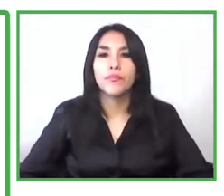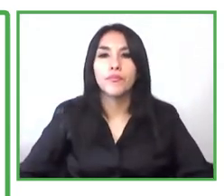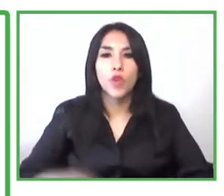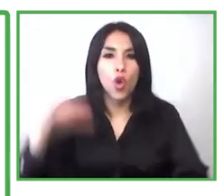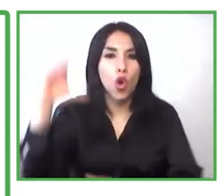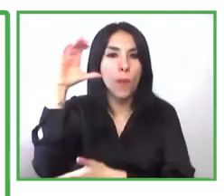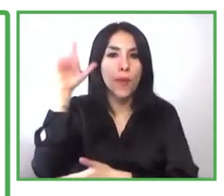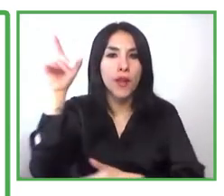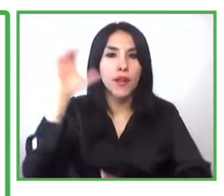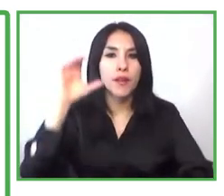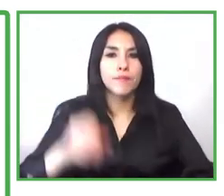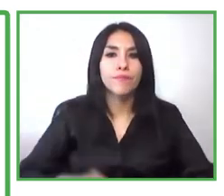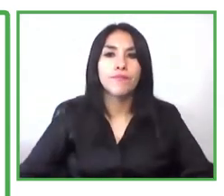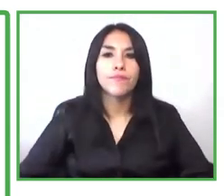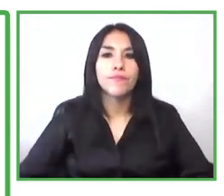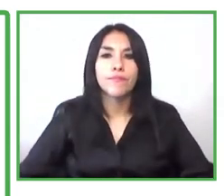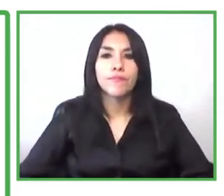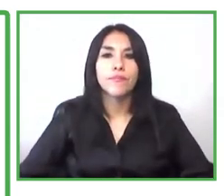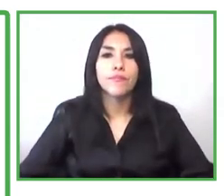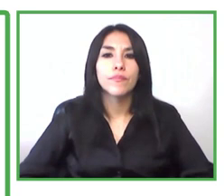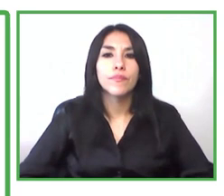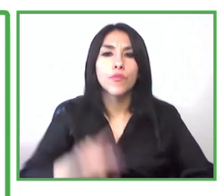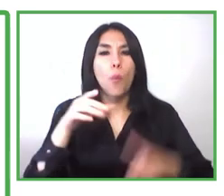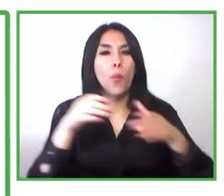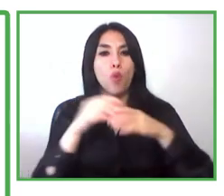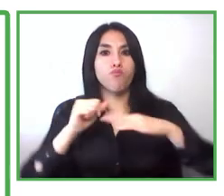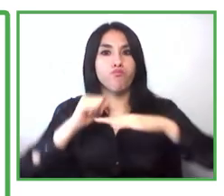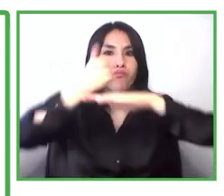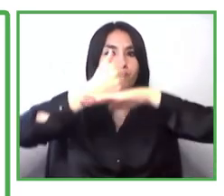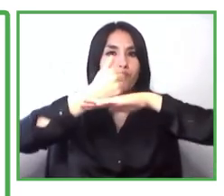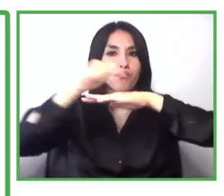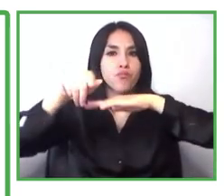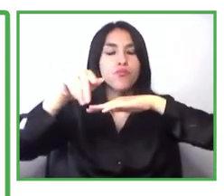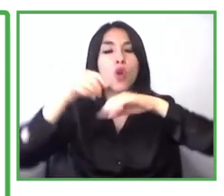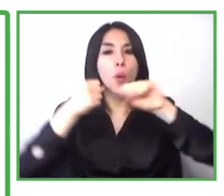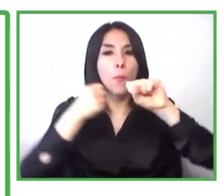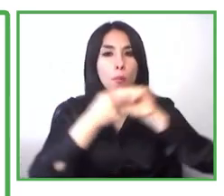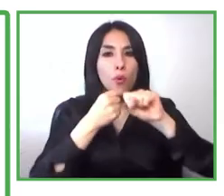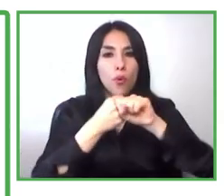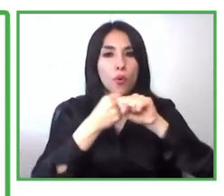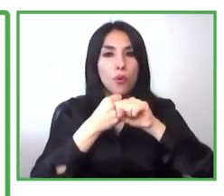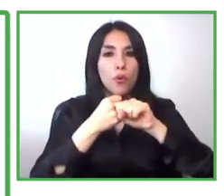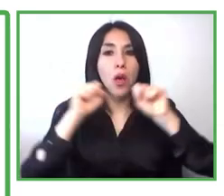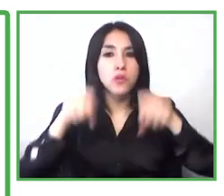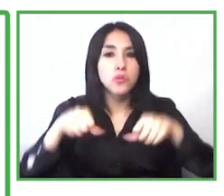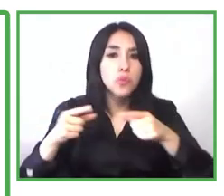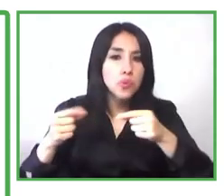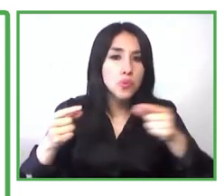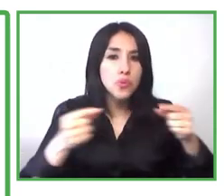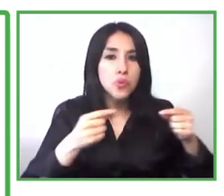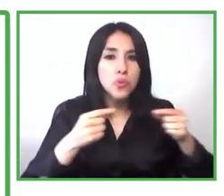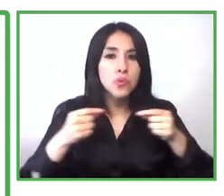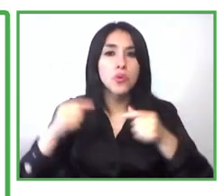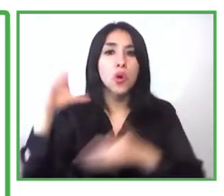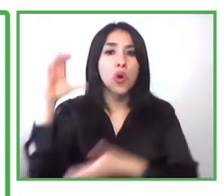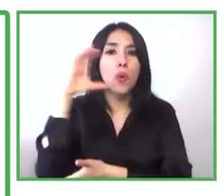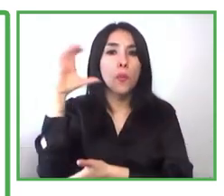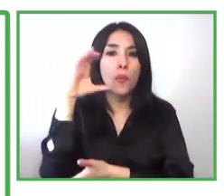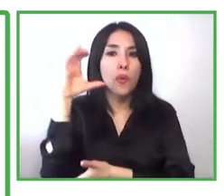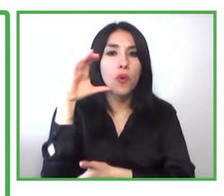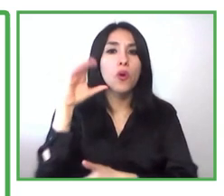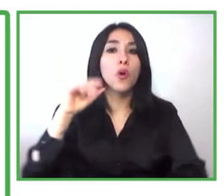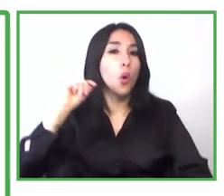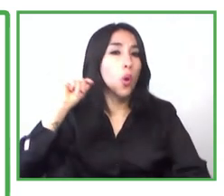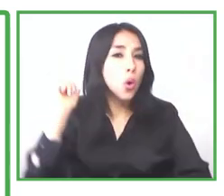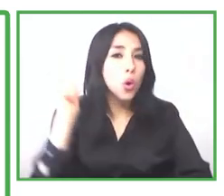and productive and the national wide so today we are being we're implemented in bogota and all this process